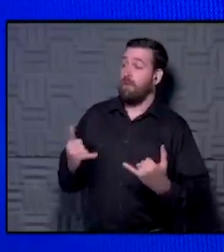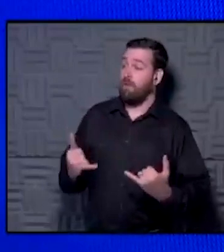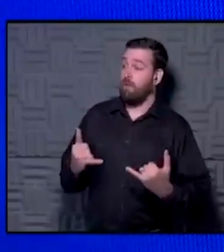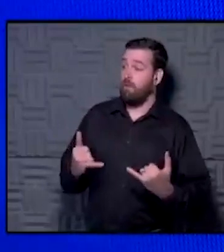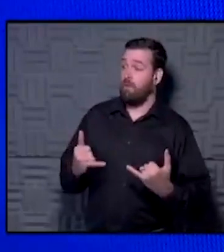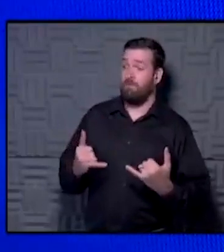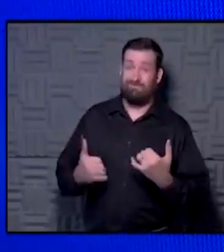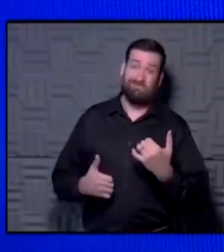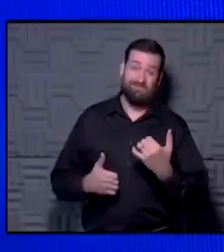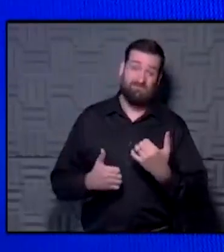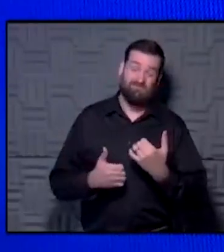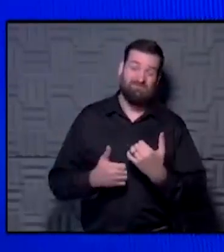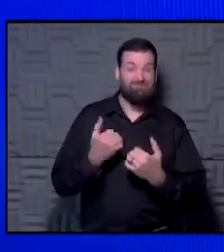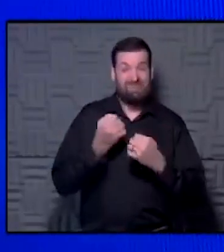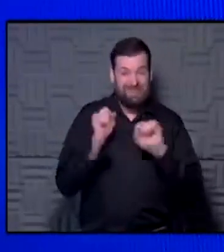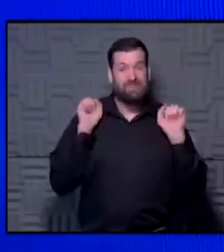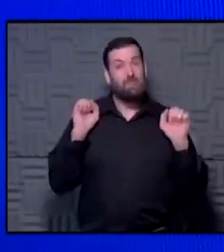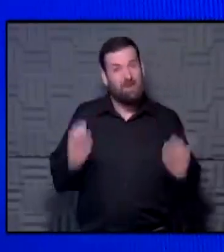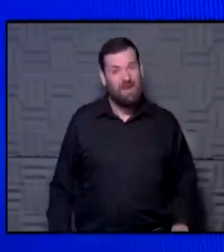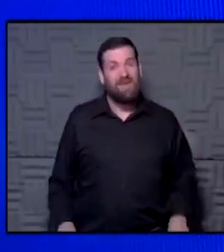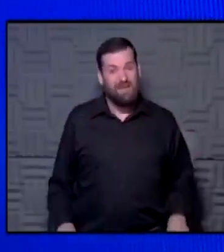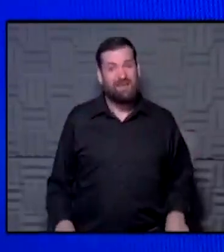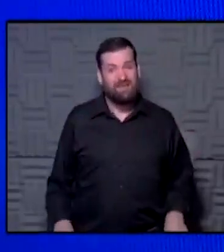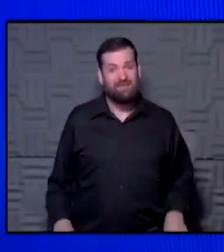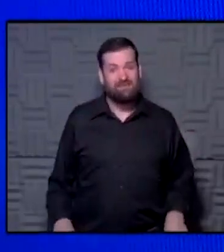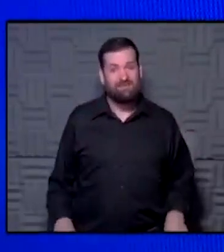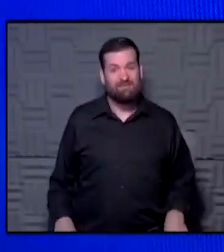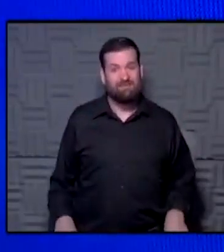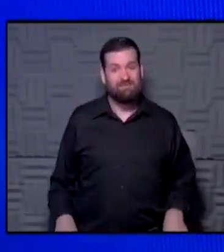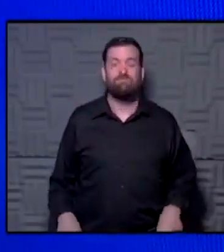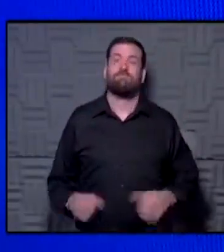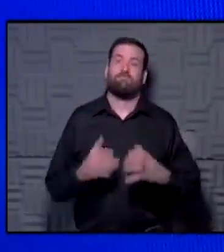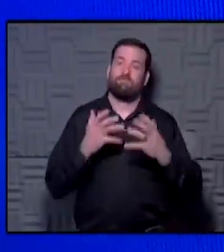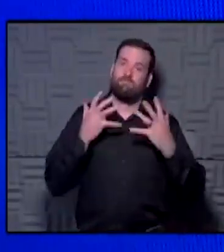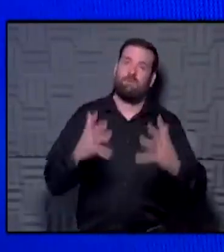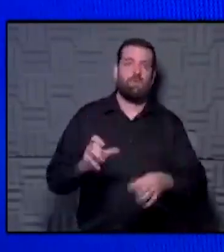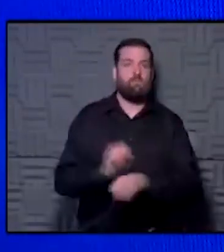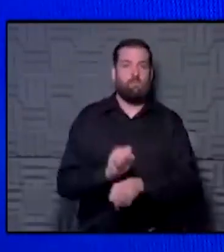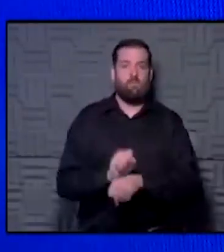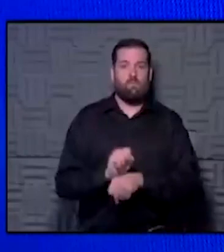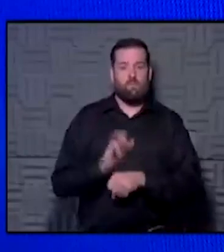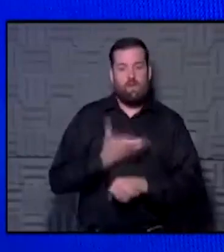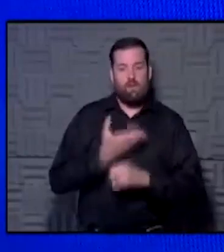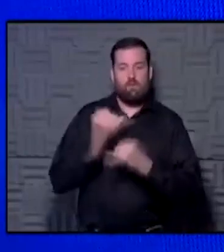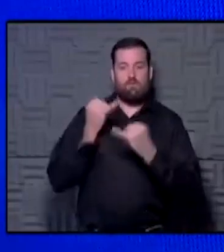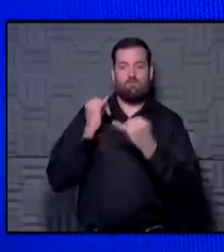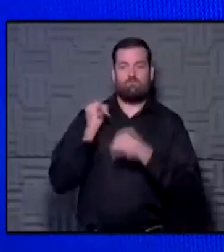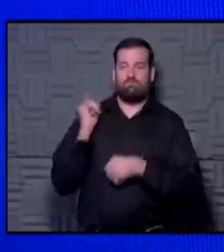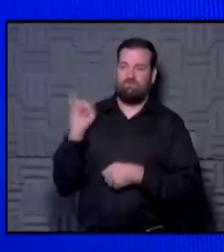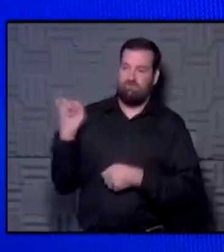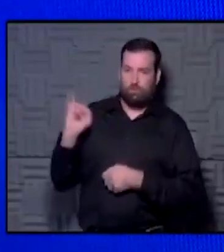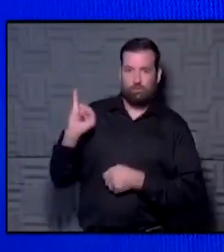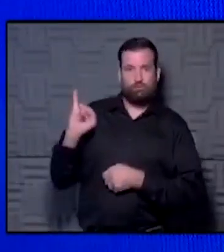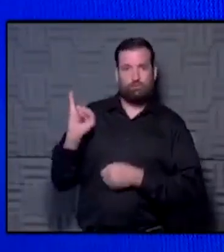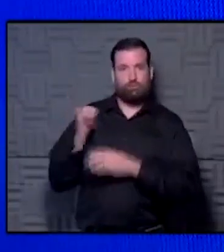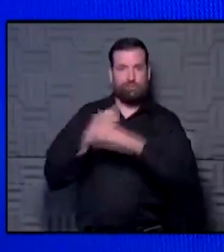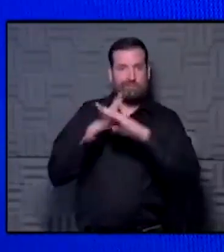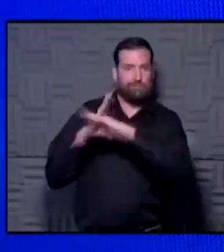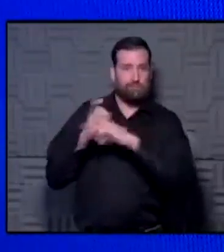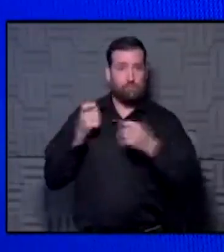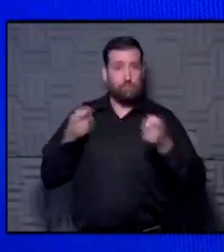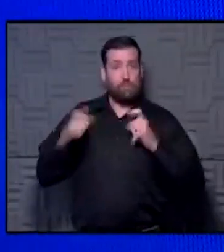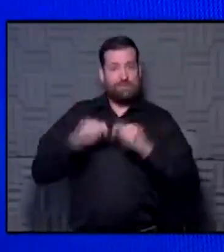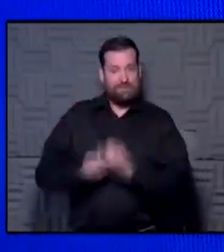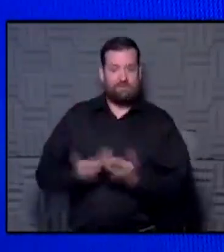probably one of the safest places you can be because we've done a lot of work. Our infection prevention and control teams have been